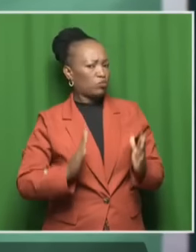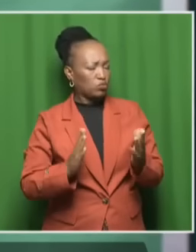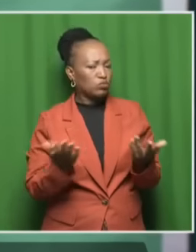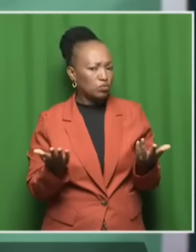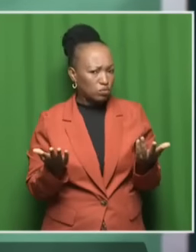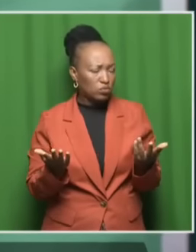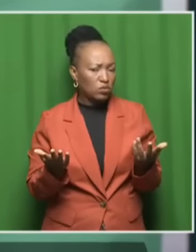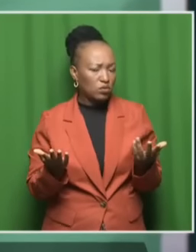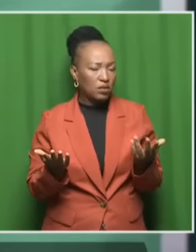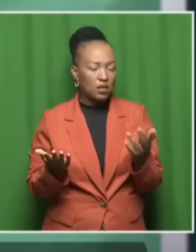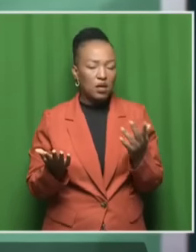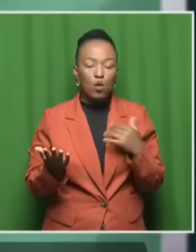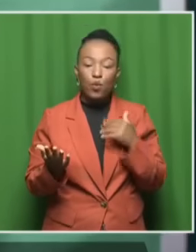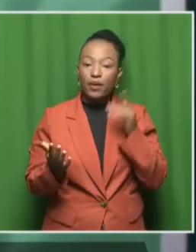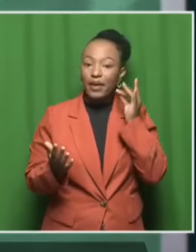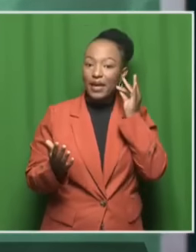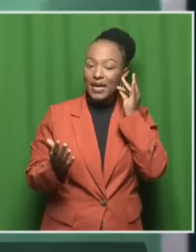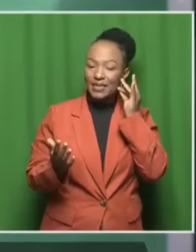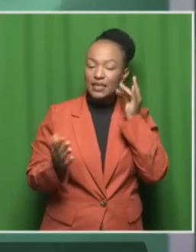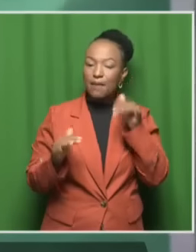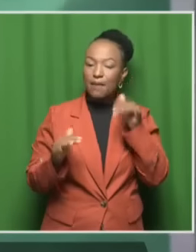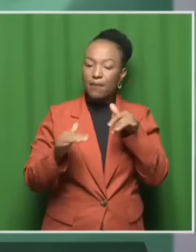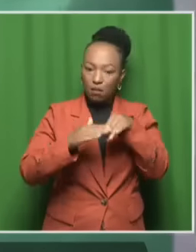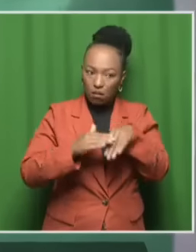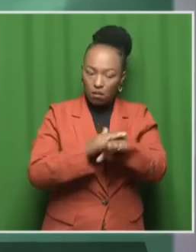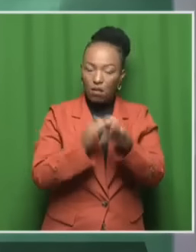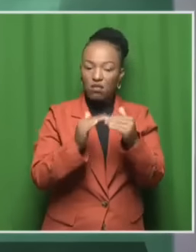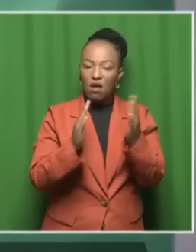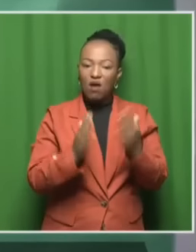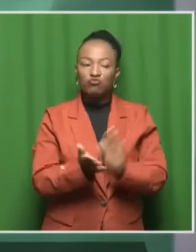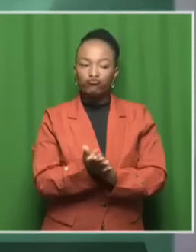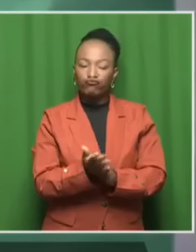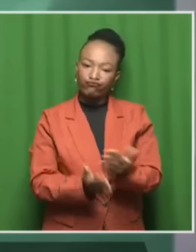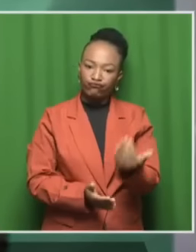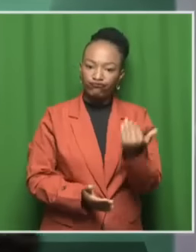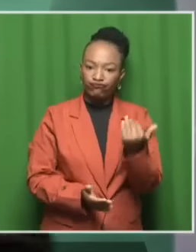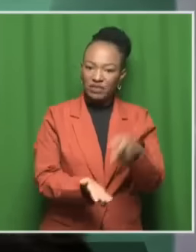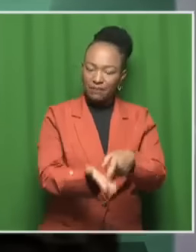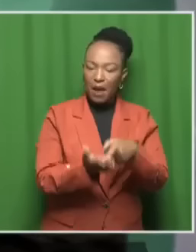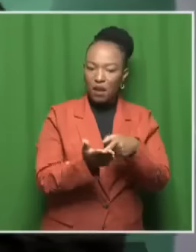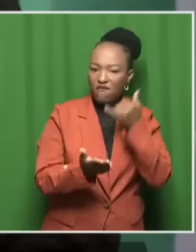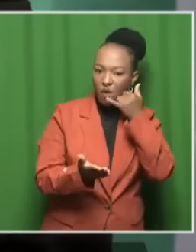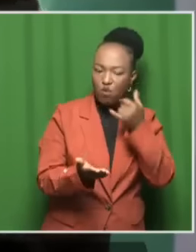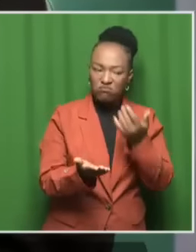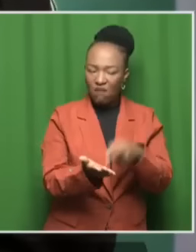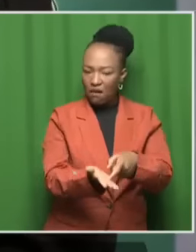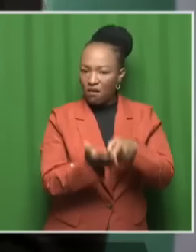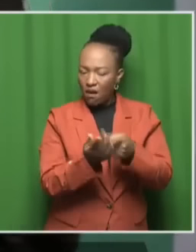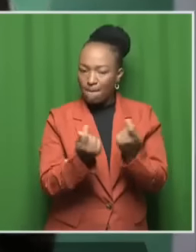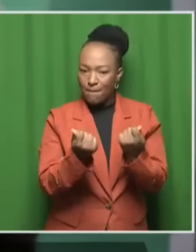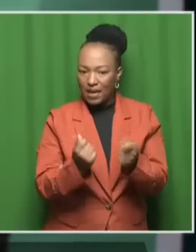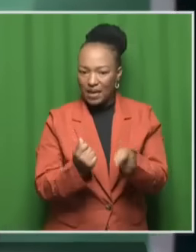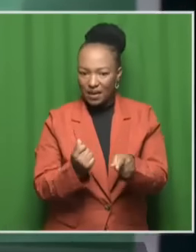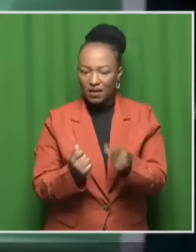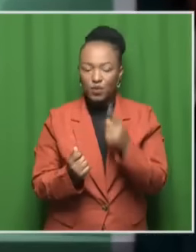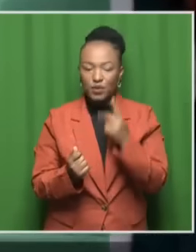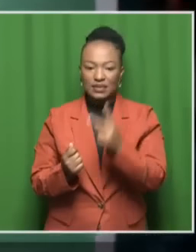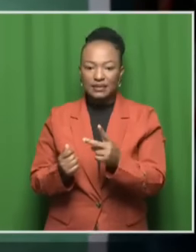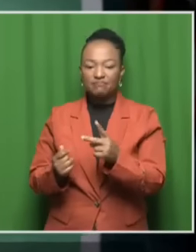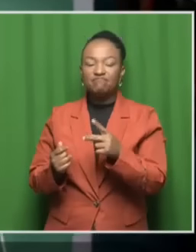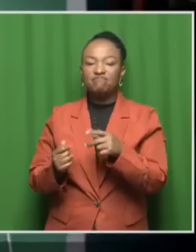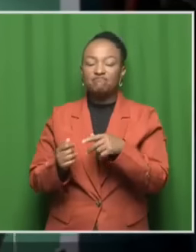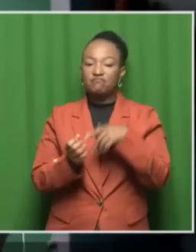heard was that these intruders had entered the house and asked for cell phones and money. But as you can see here behind me, there is a banner,